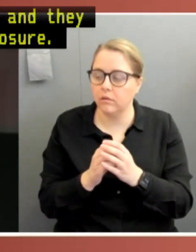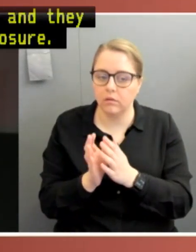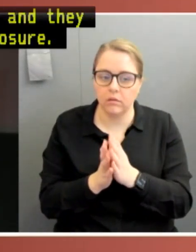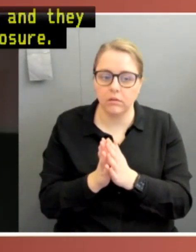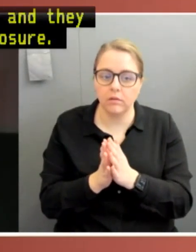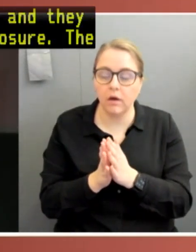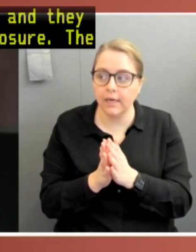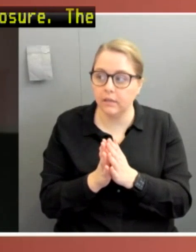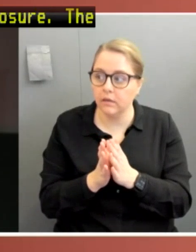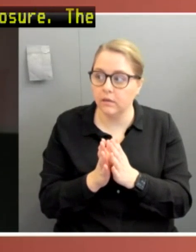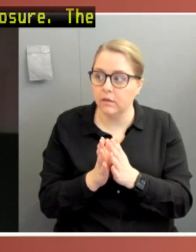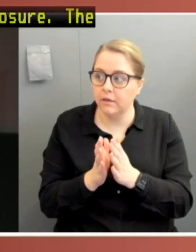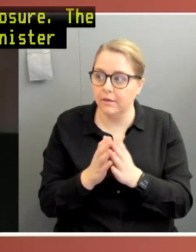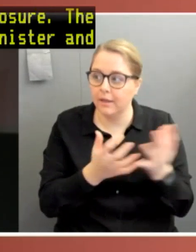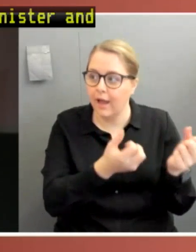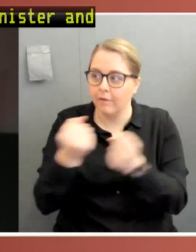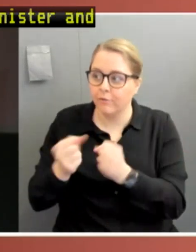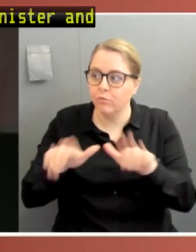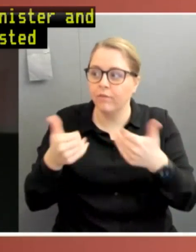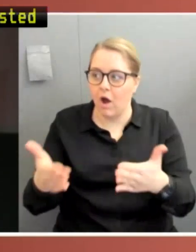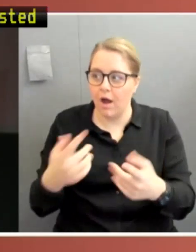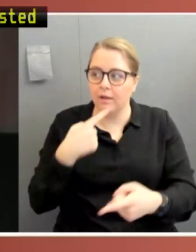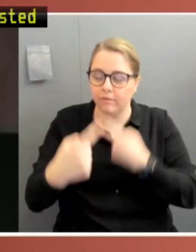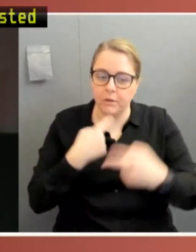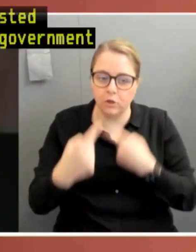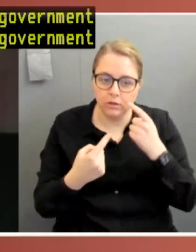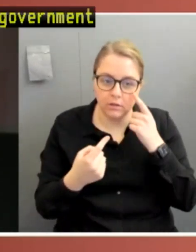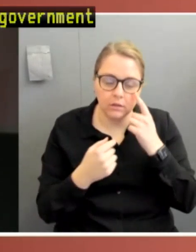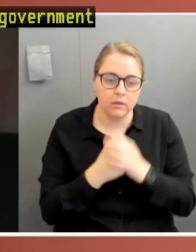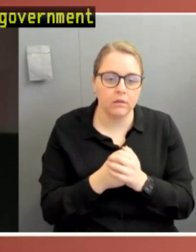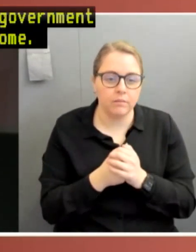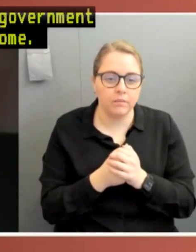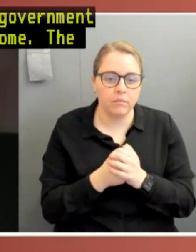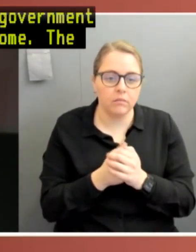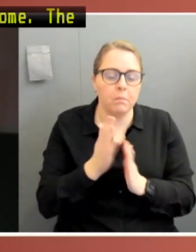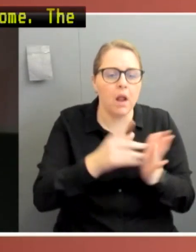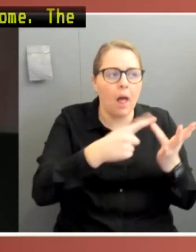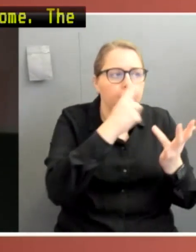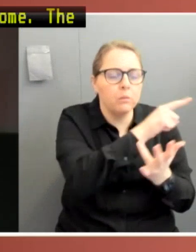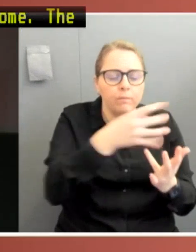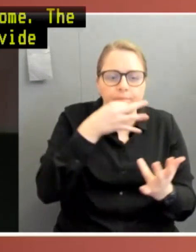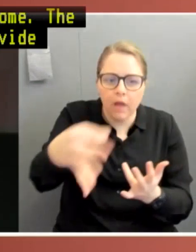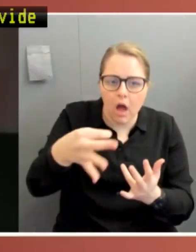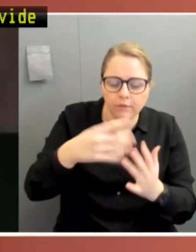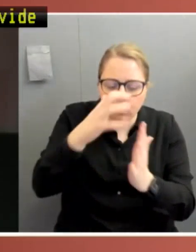the Federal Government refused to accept the outcome. The Department declined to provide access to other requests for documents, and AAT decisions are not binding, so they're